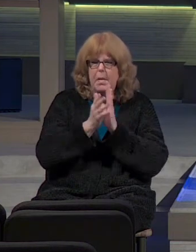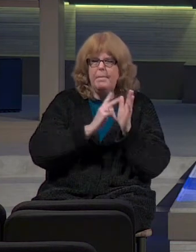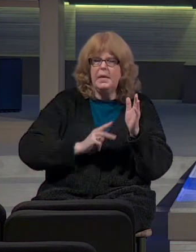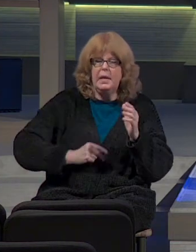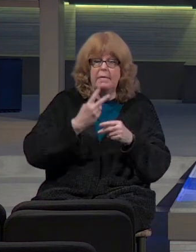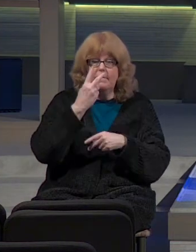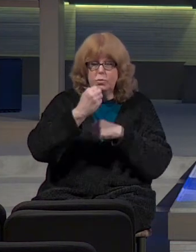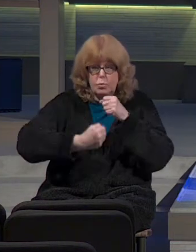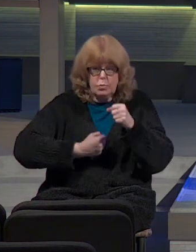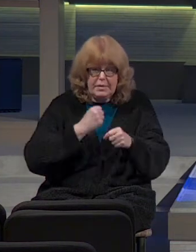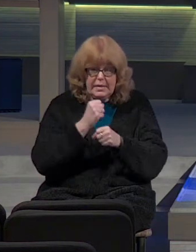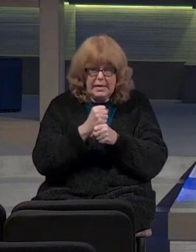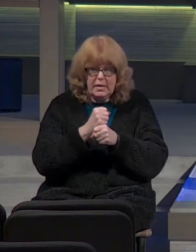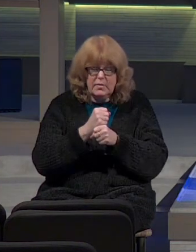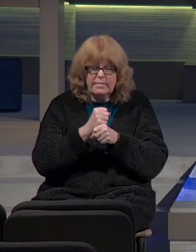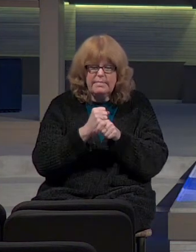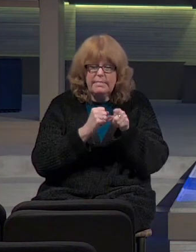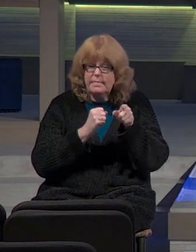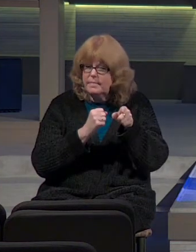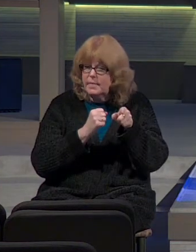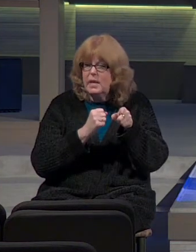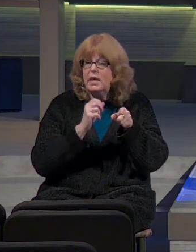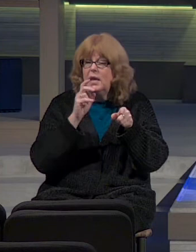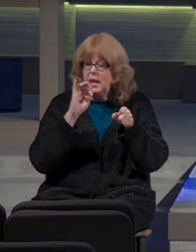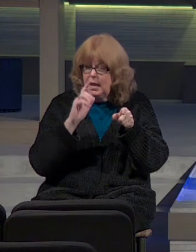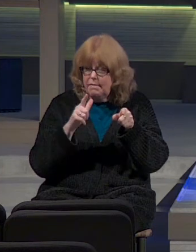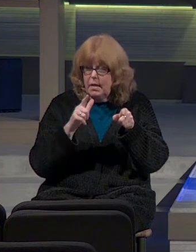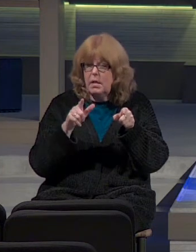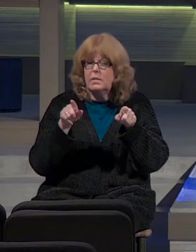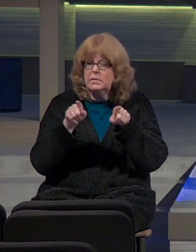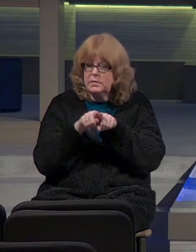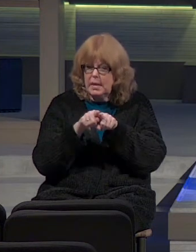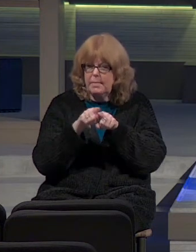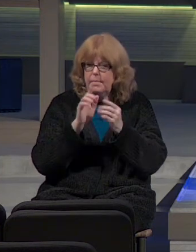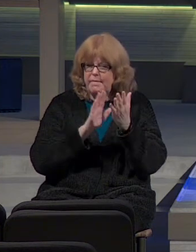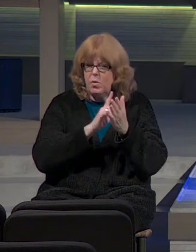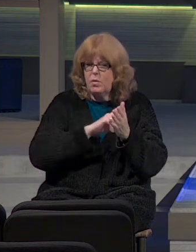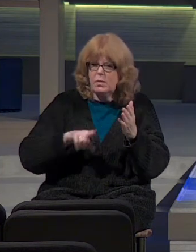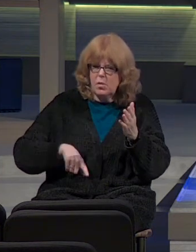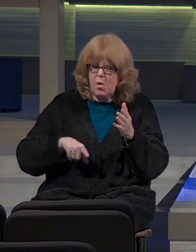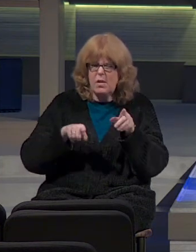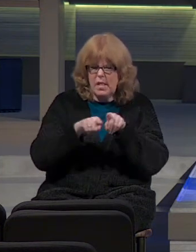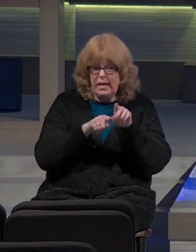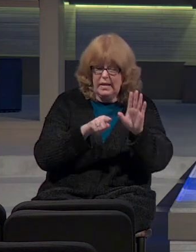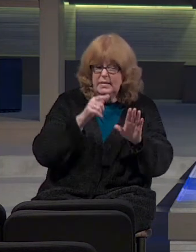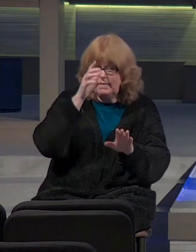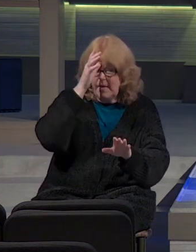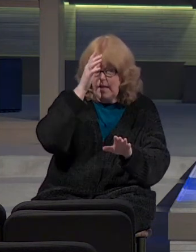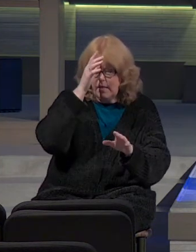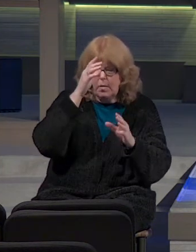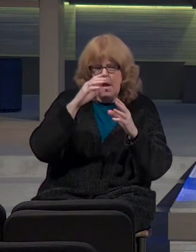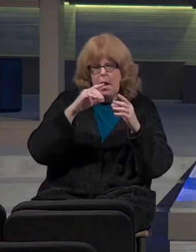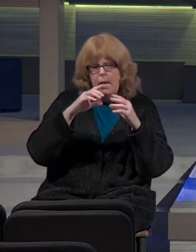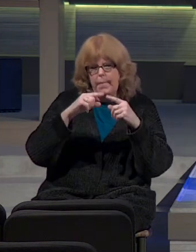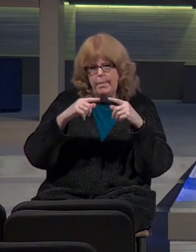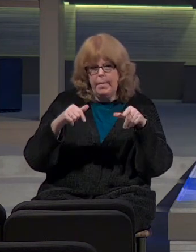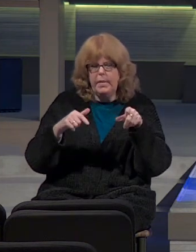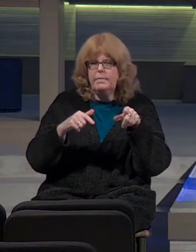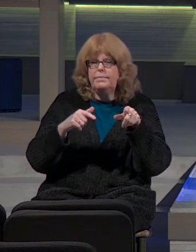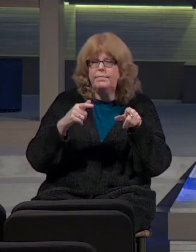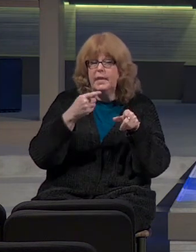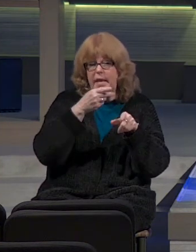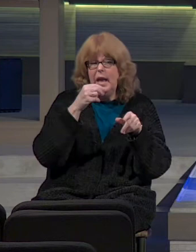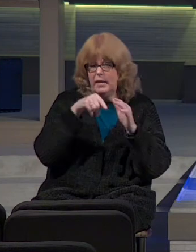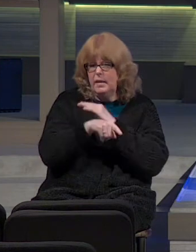Jerusalem. He did evil in the sight of the Lord, as Manasseh his father had done. Blah, blah, blah. He was put to